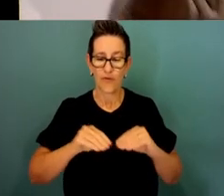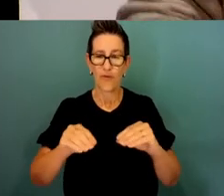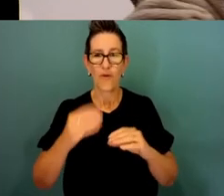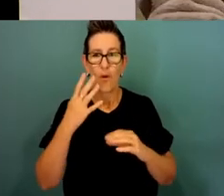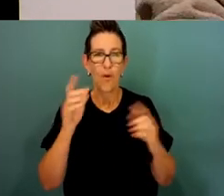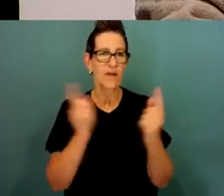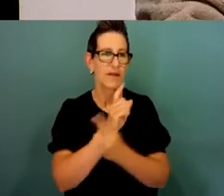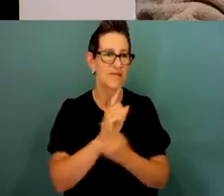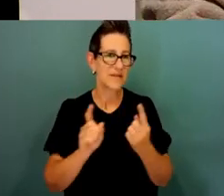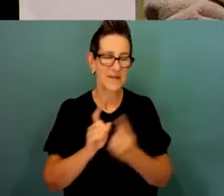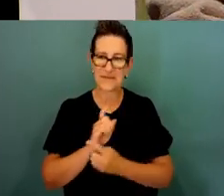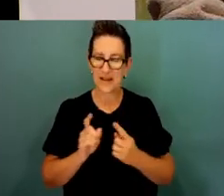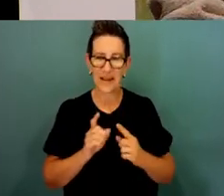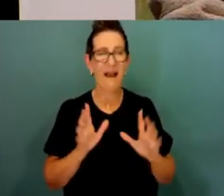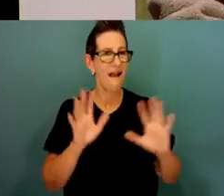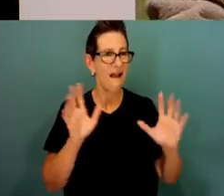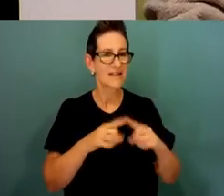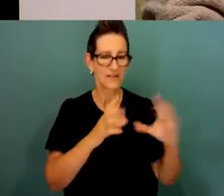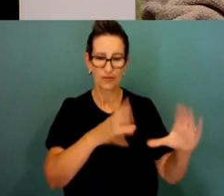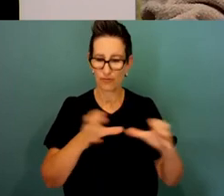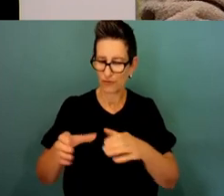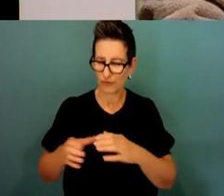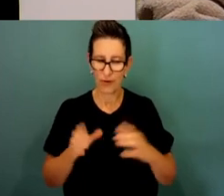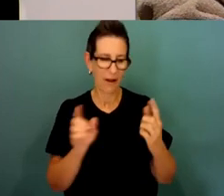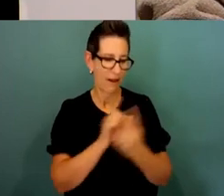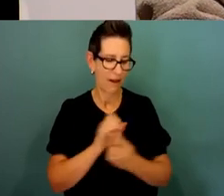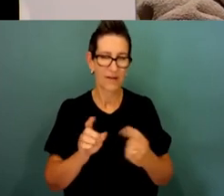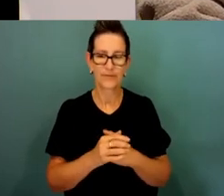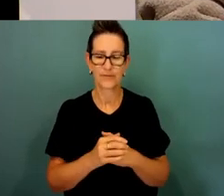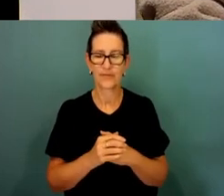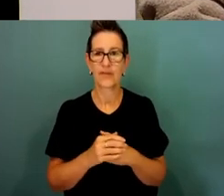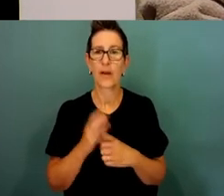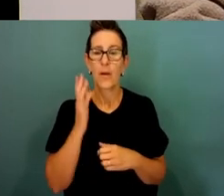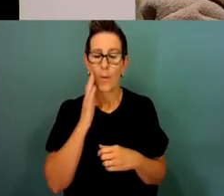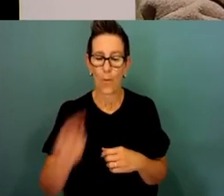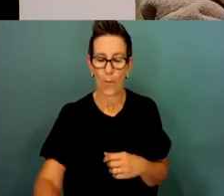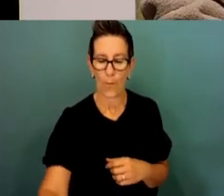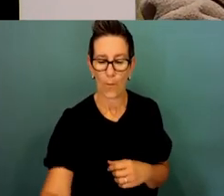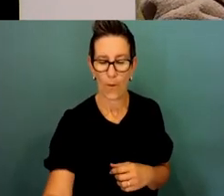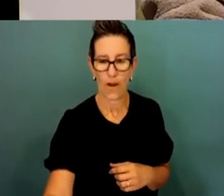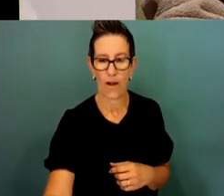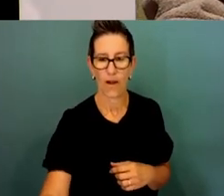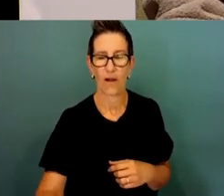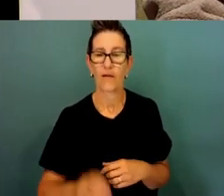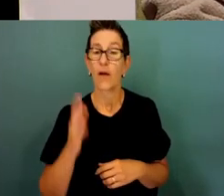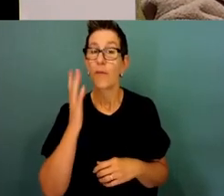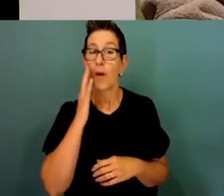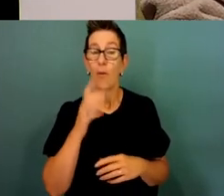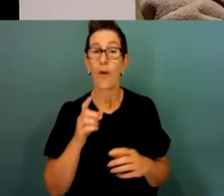different areas around our country. But when we do meet up, we carry out our greeting protocol.